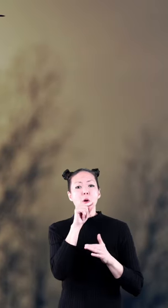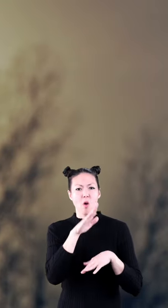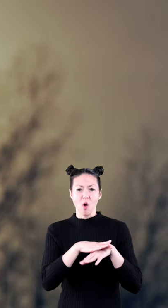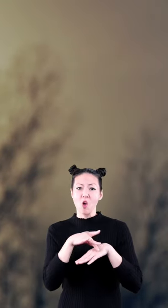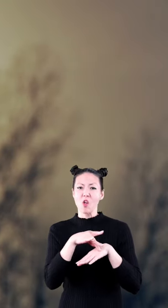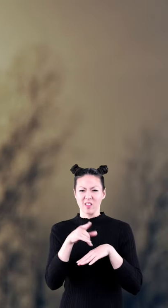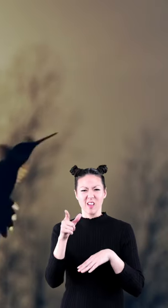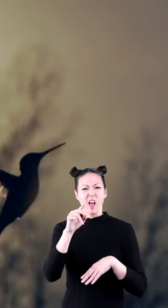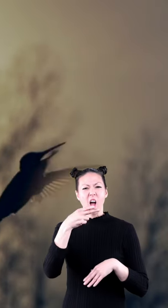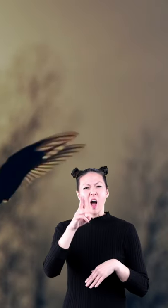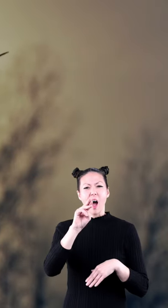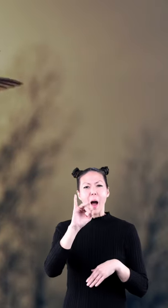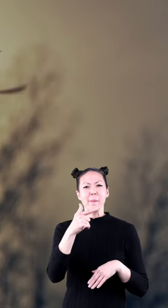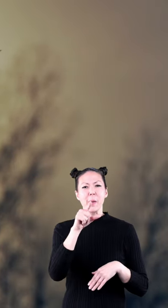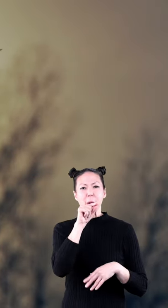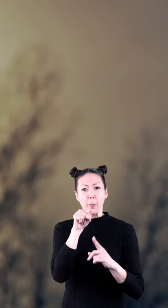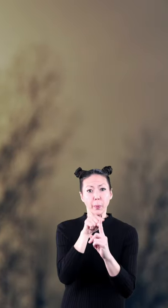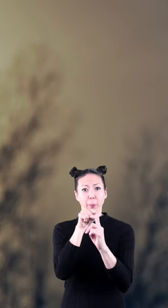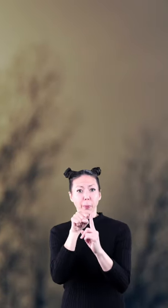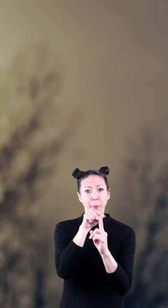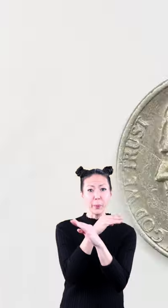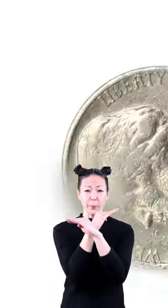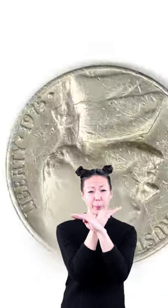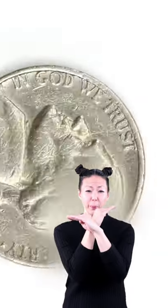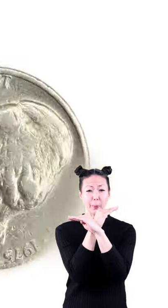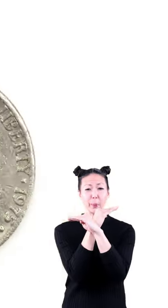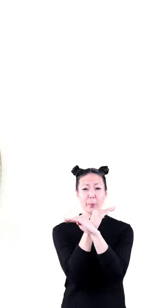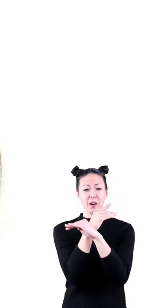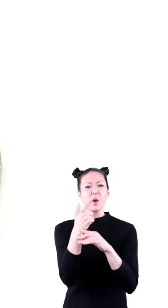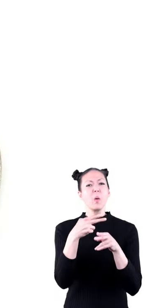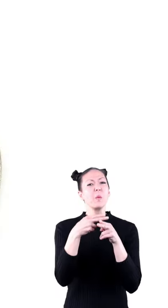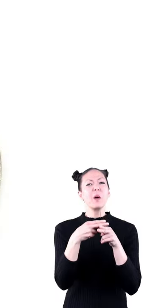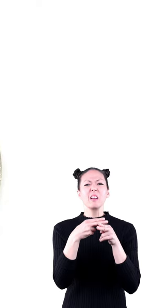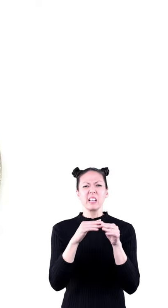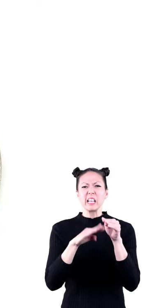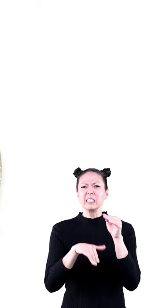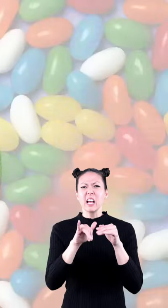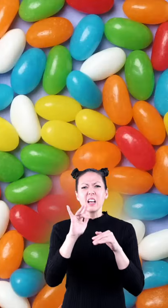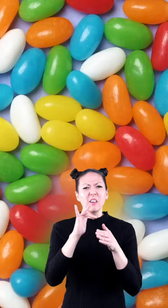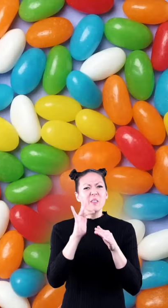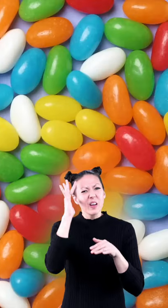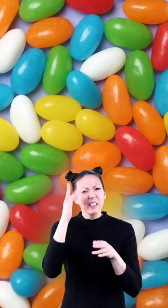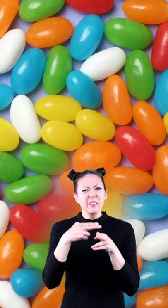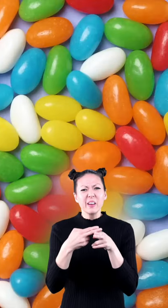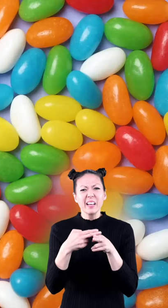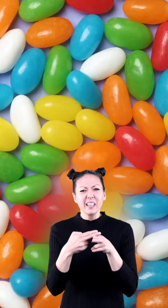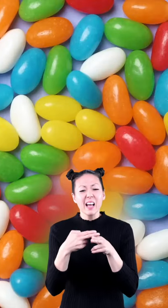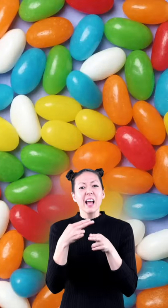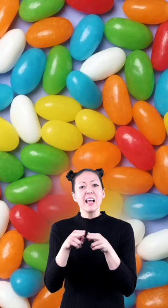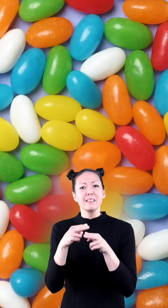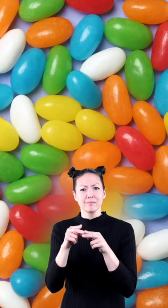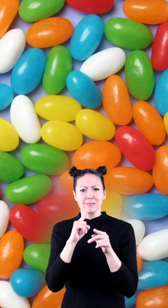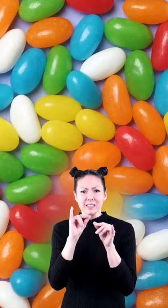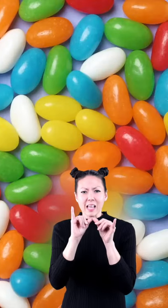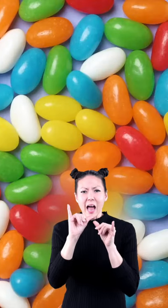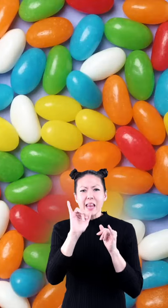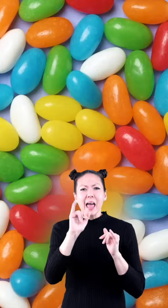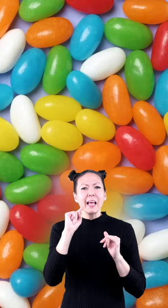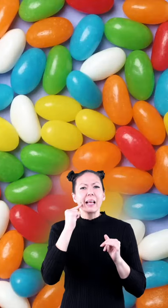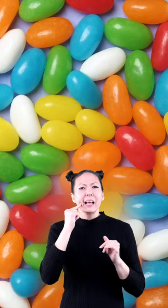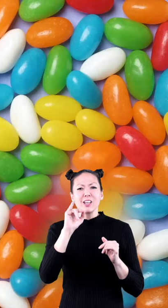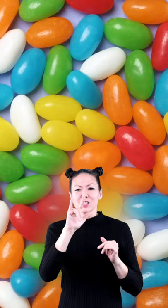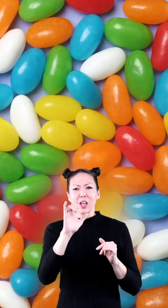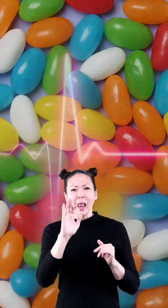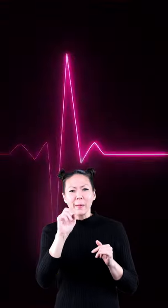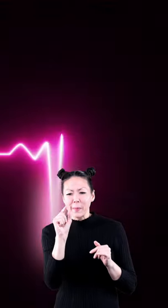bird on earth is the hummingbird it weighs less than a nickel its eggs are the size of a pea or a jelly